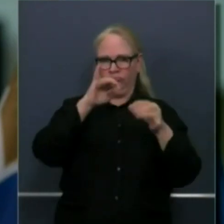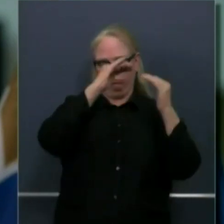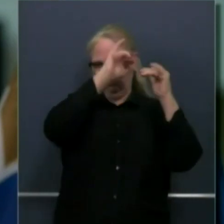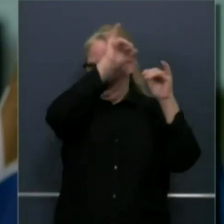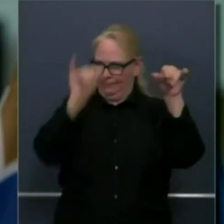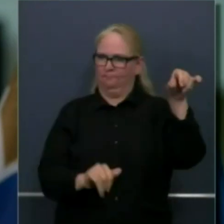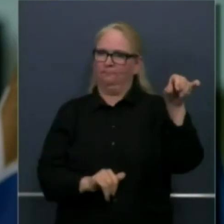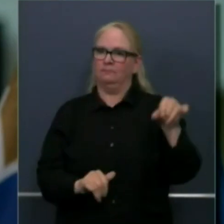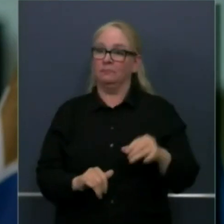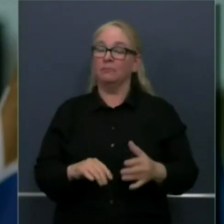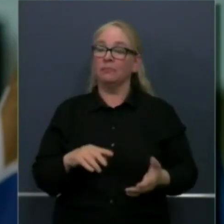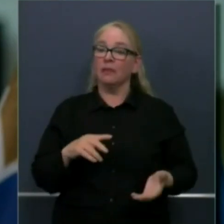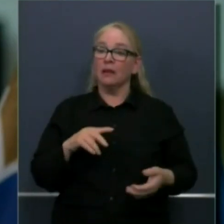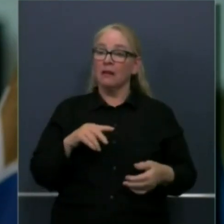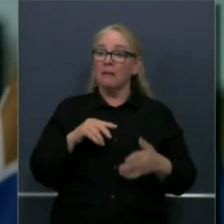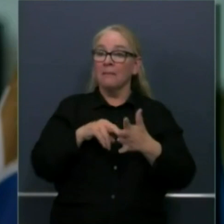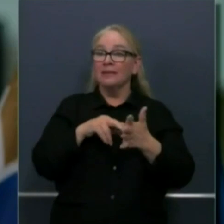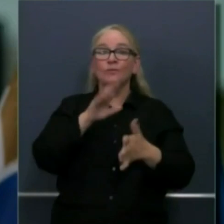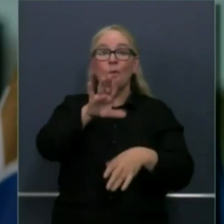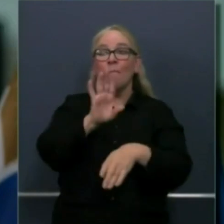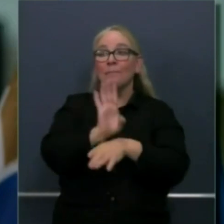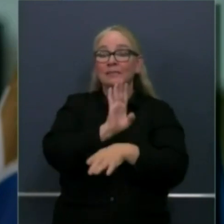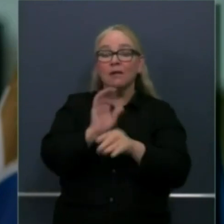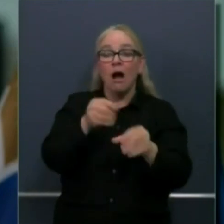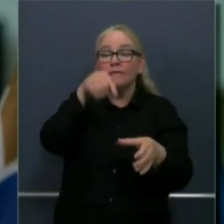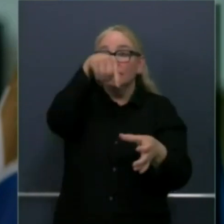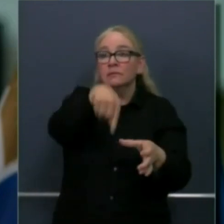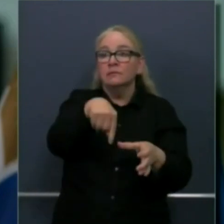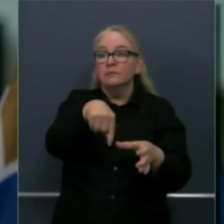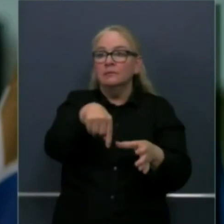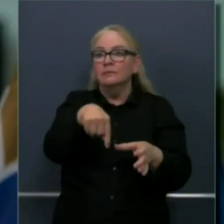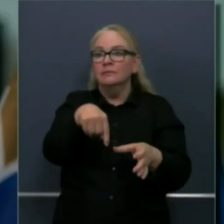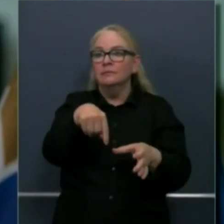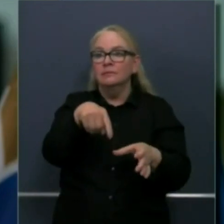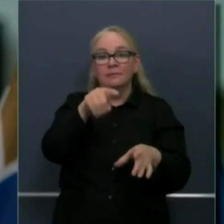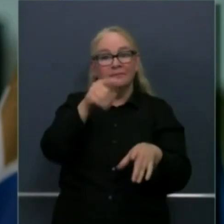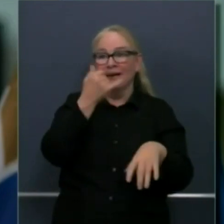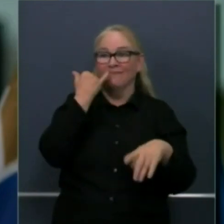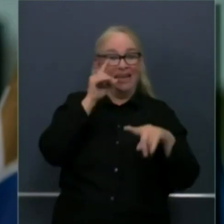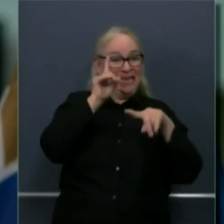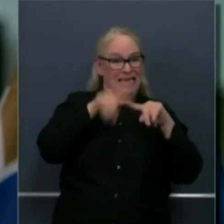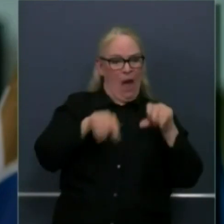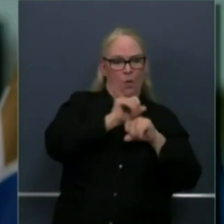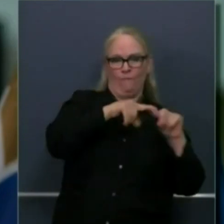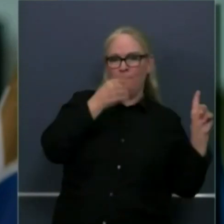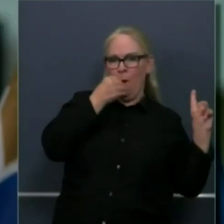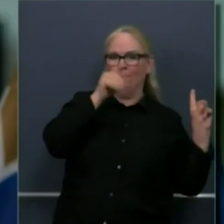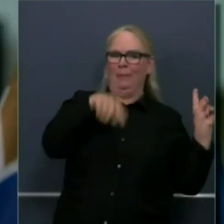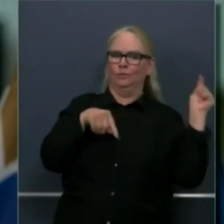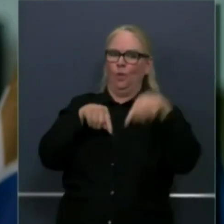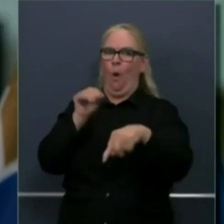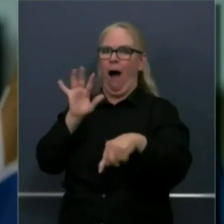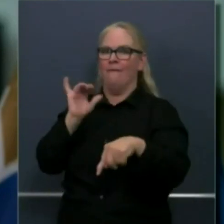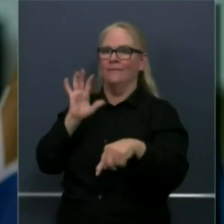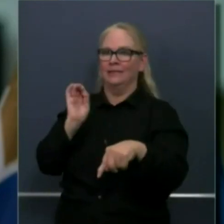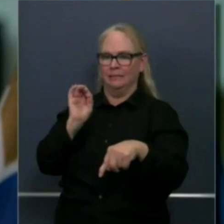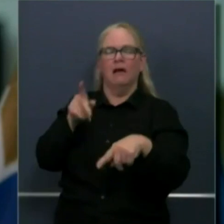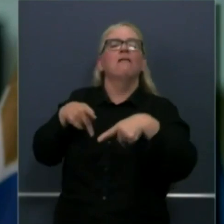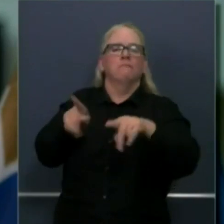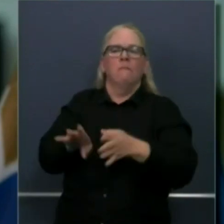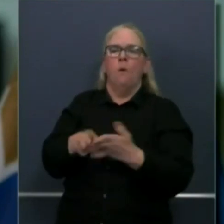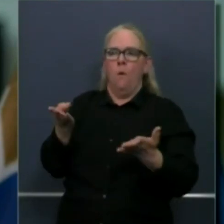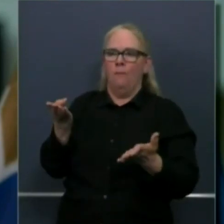we will allow for office modification and office openings on a statewide basis